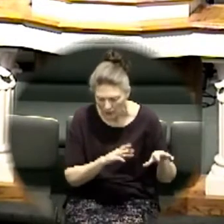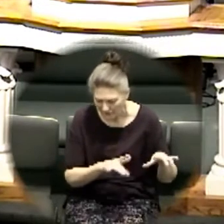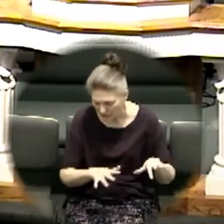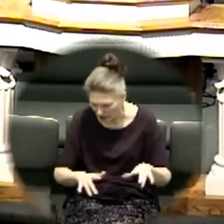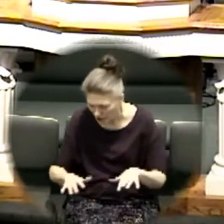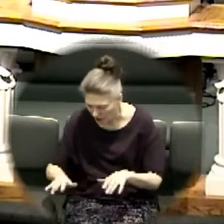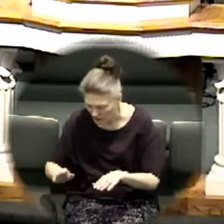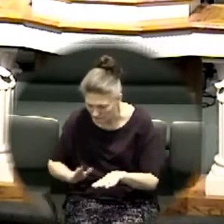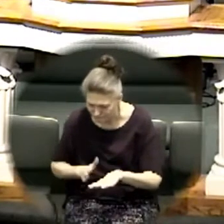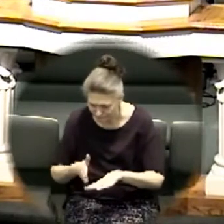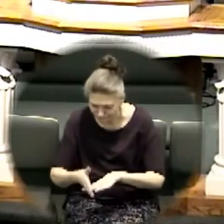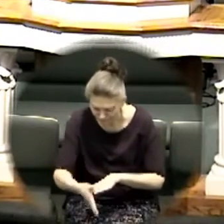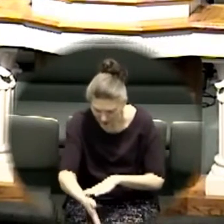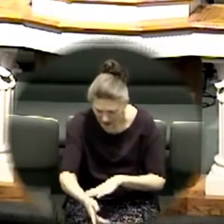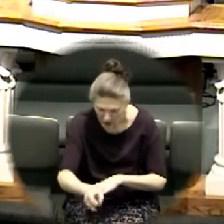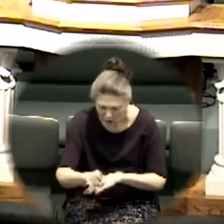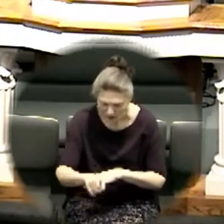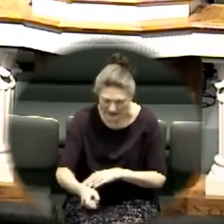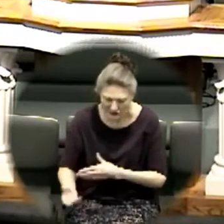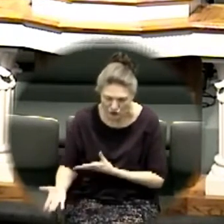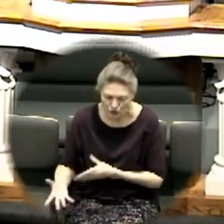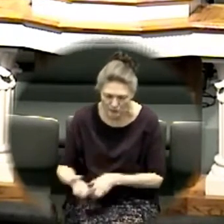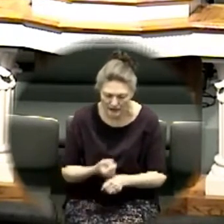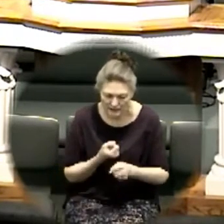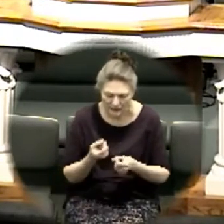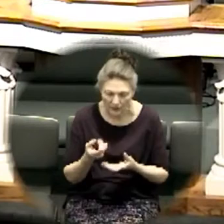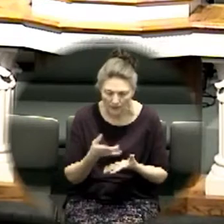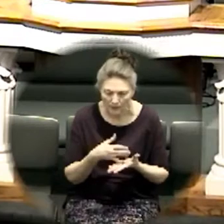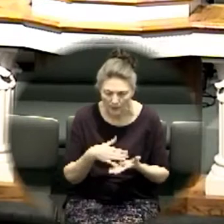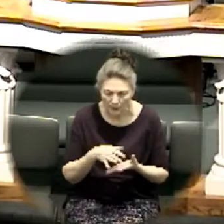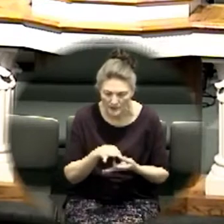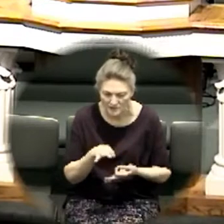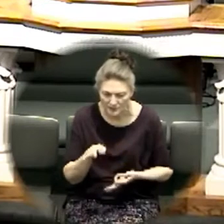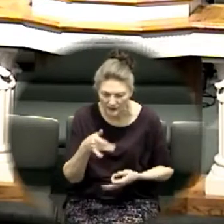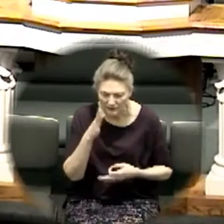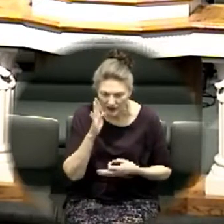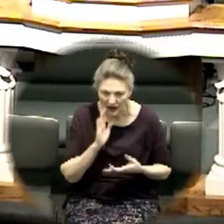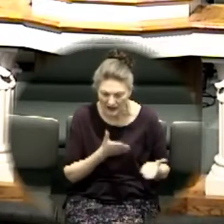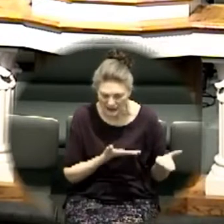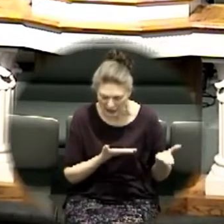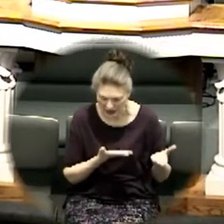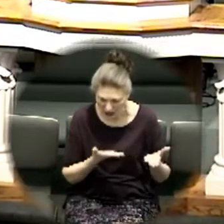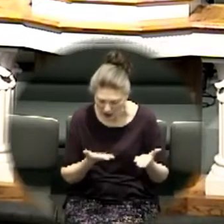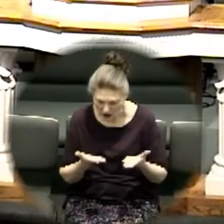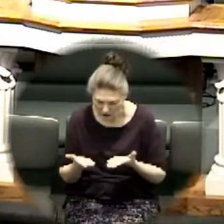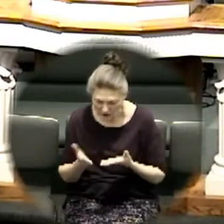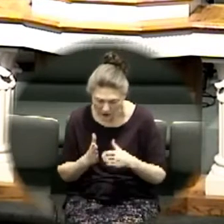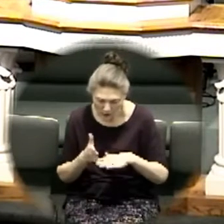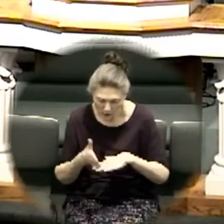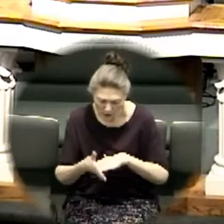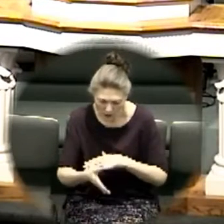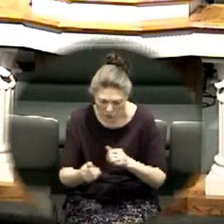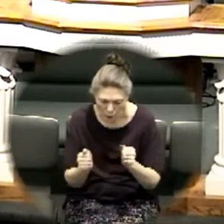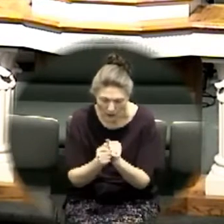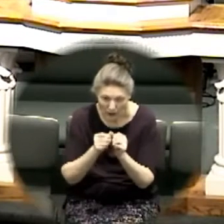and carry it across with obedience my God do you feel that whoo